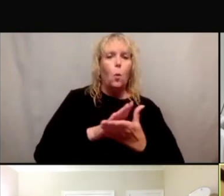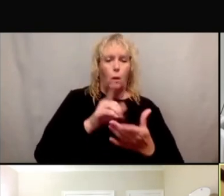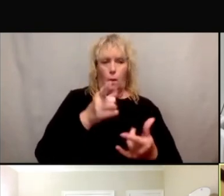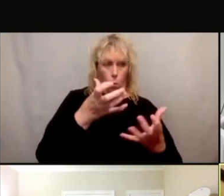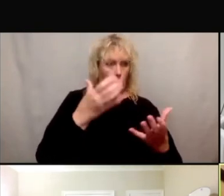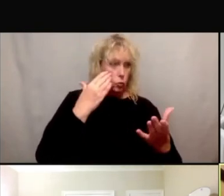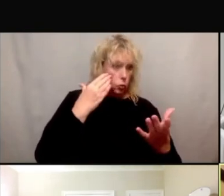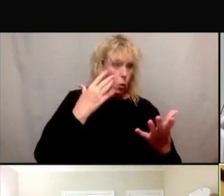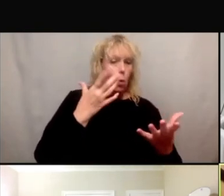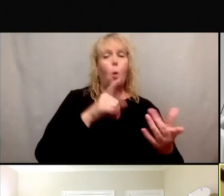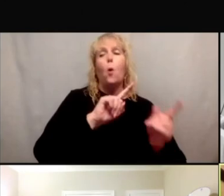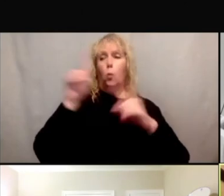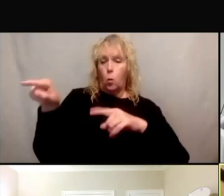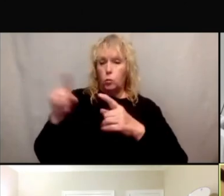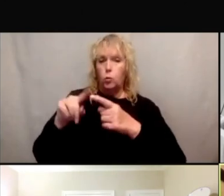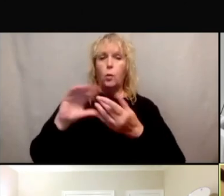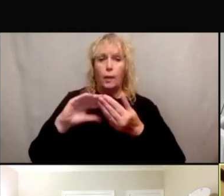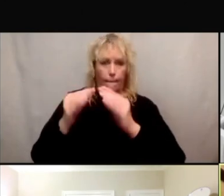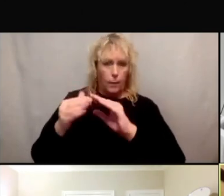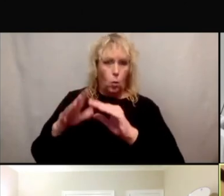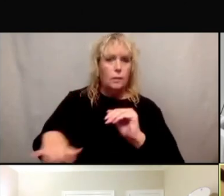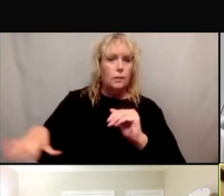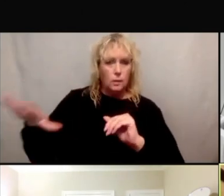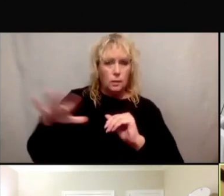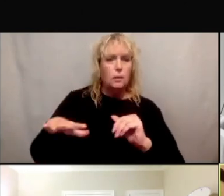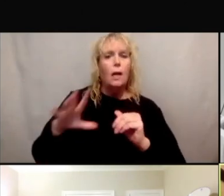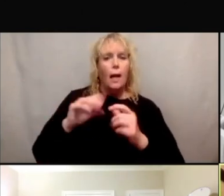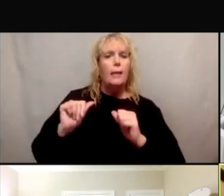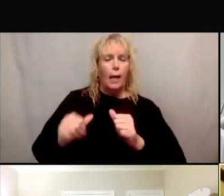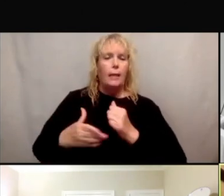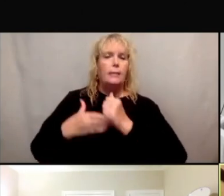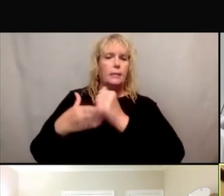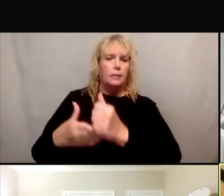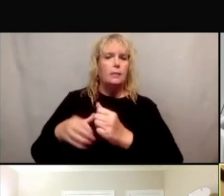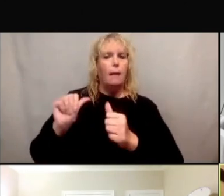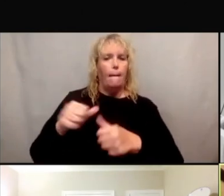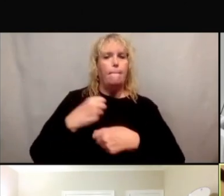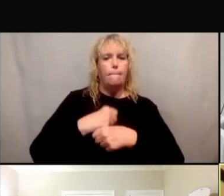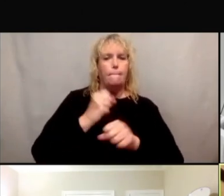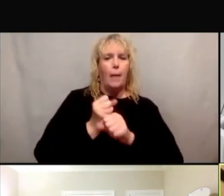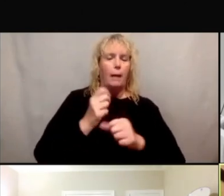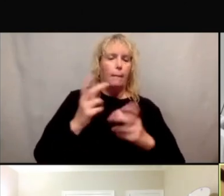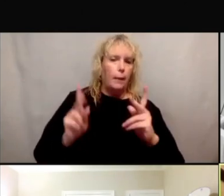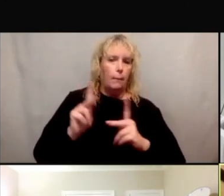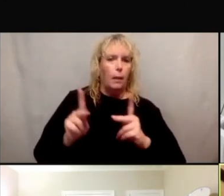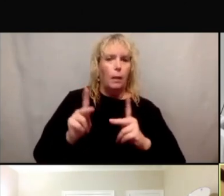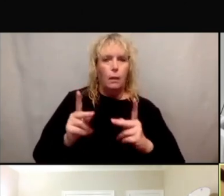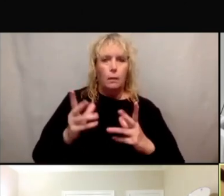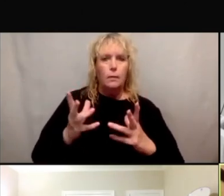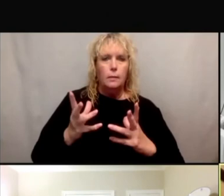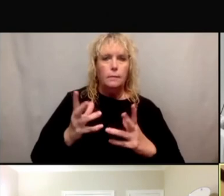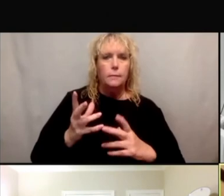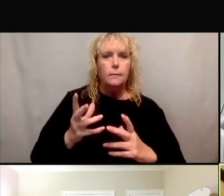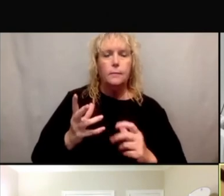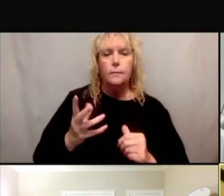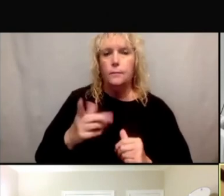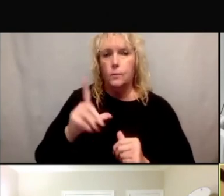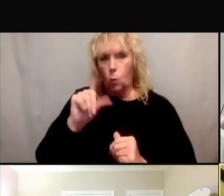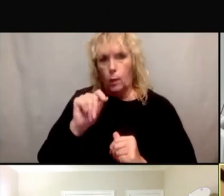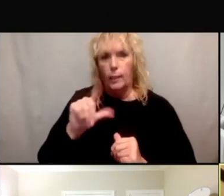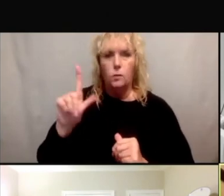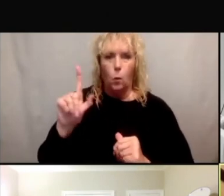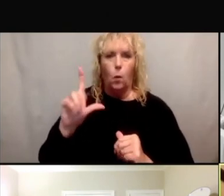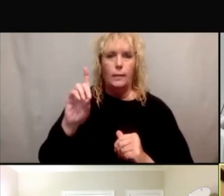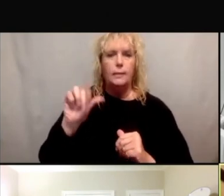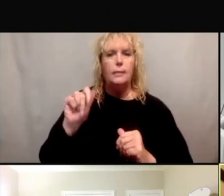We know where to go and we can assist you to make sure that we can get these people. Like I said, the 2021 data says